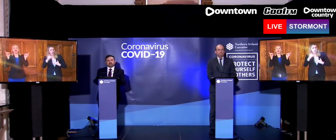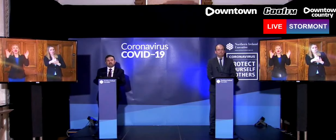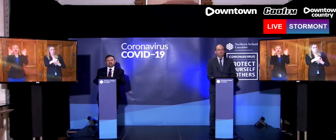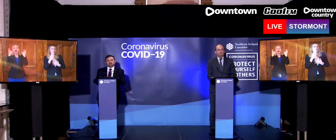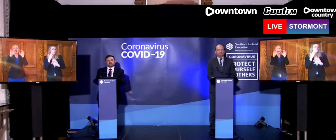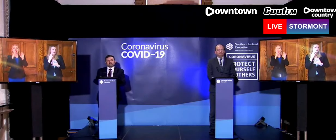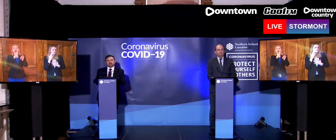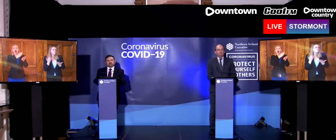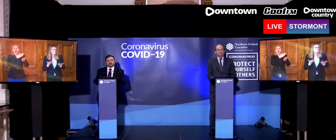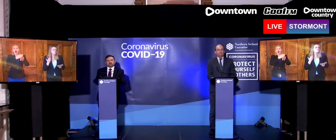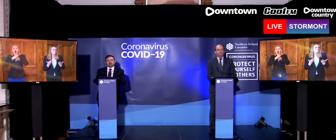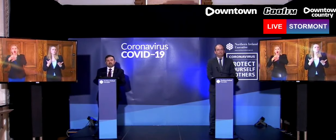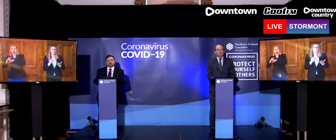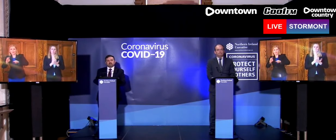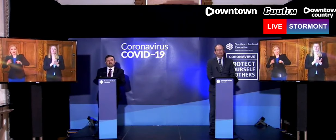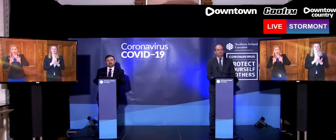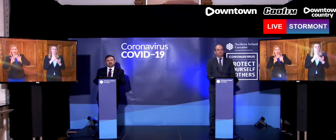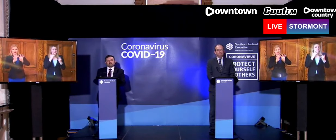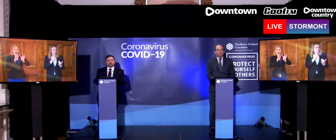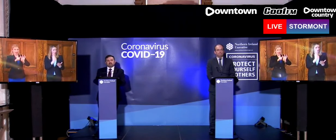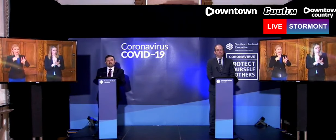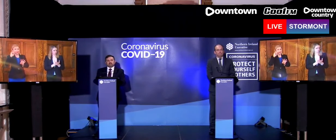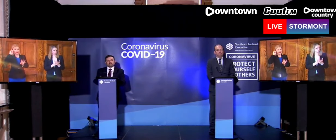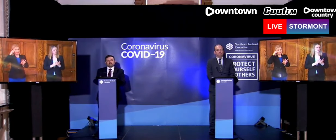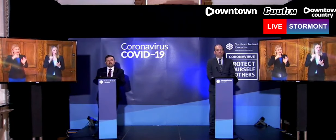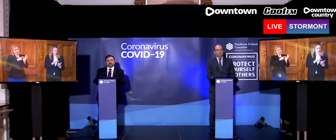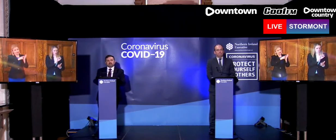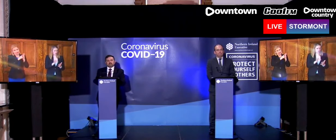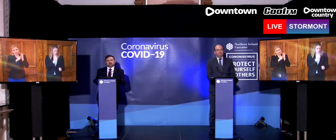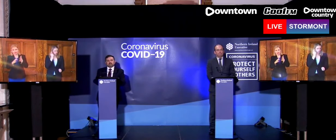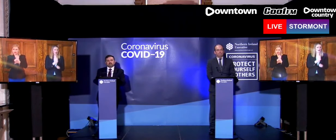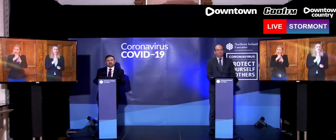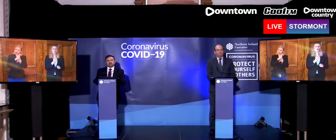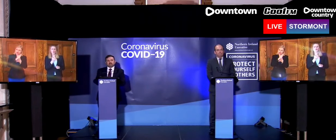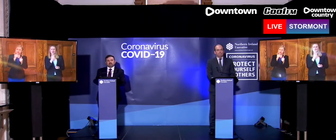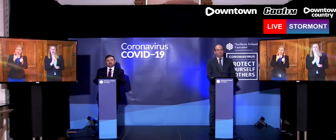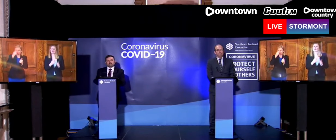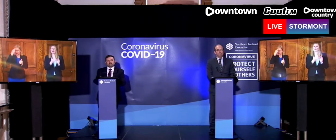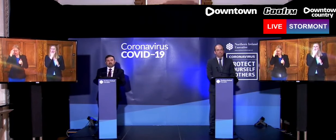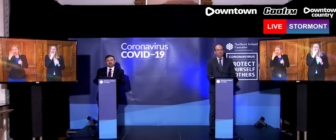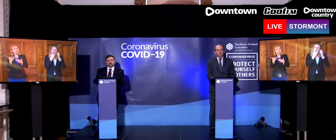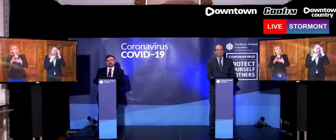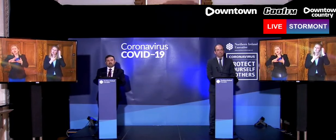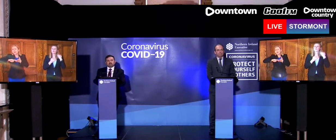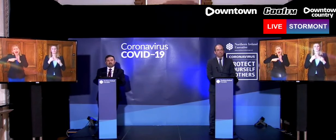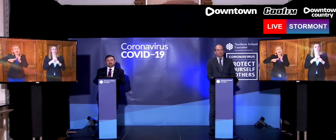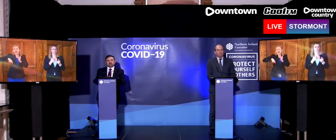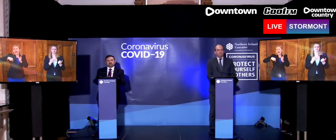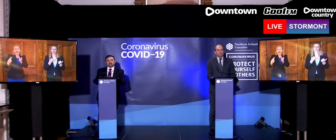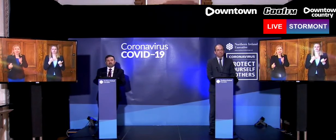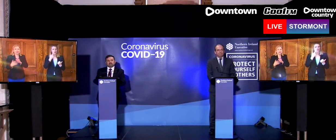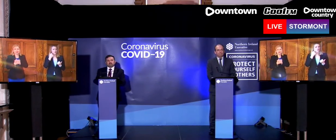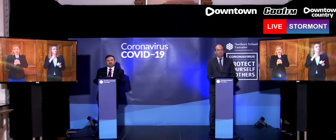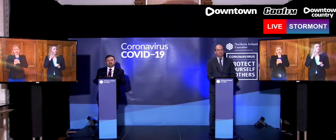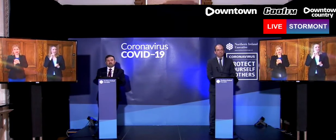known? And just how reliable are these tests? And then I think we'll all be pleased to hear the comments of the chief medical